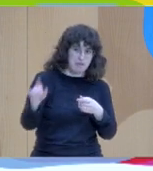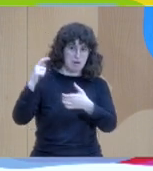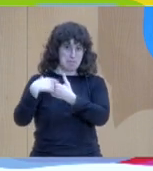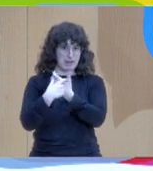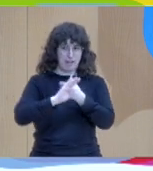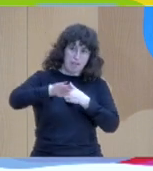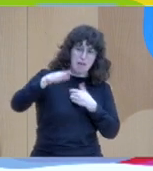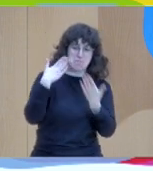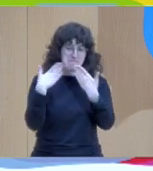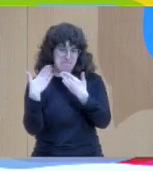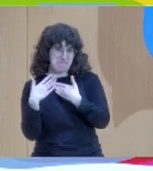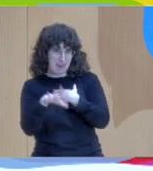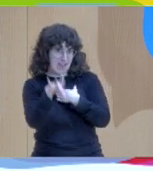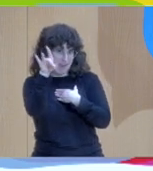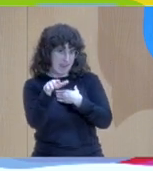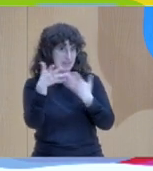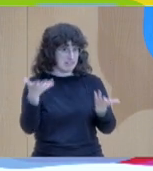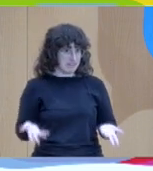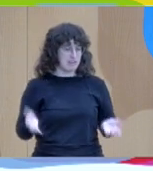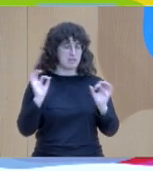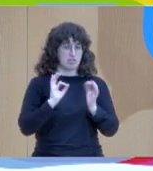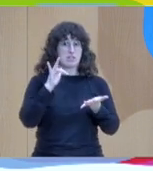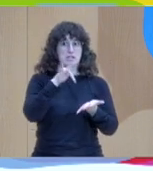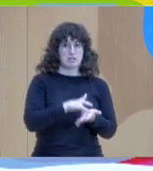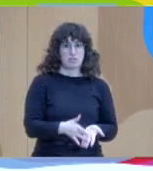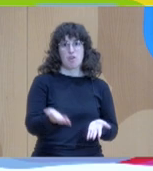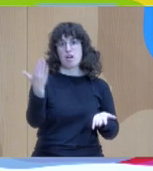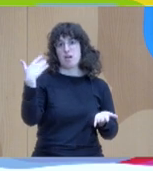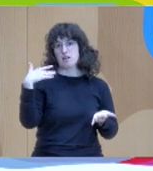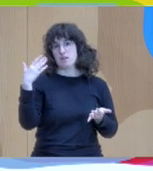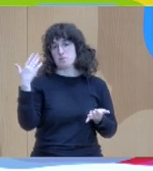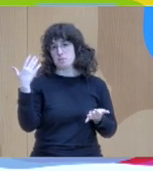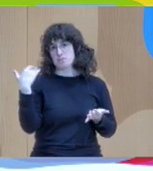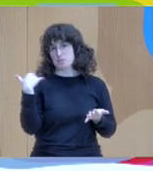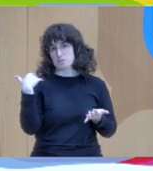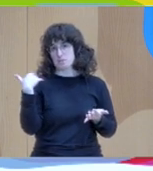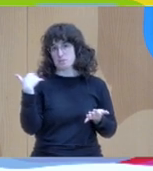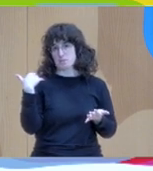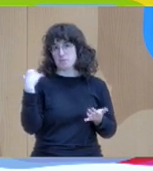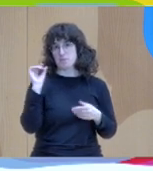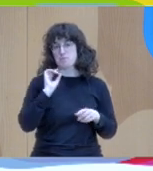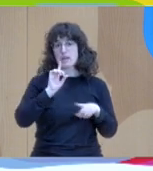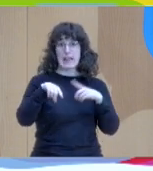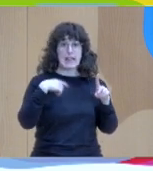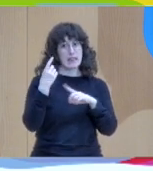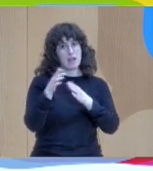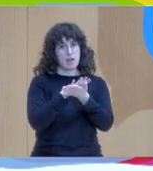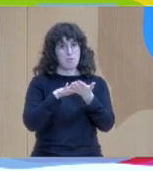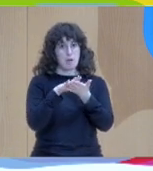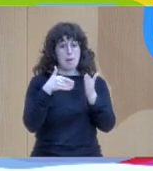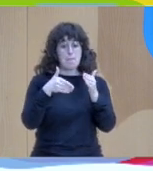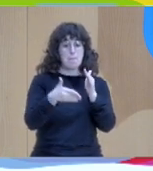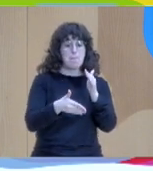talk about the next steps not a year's plan who does what with whom